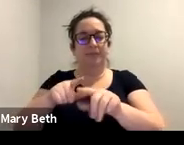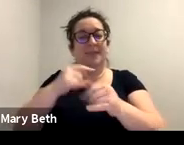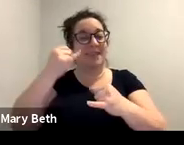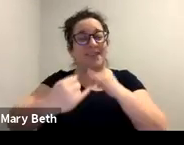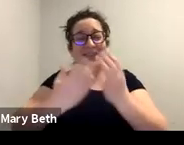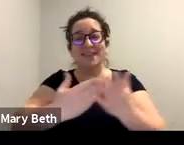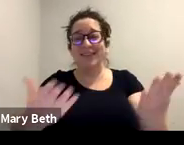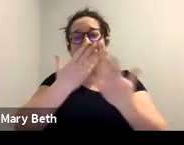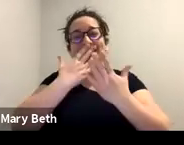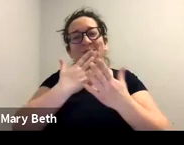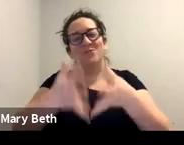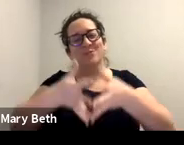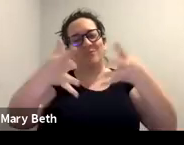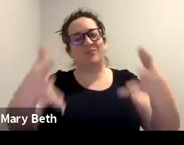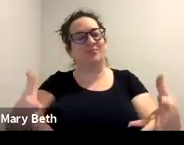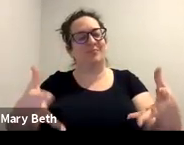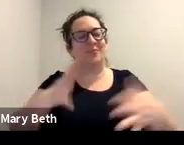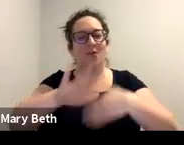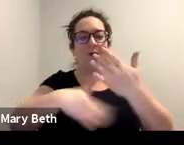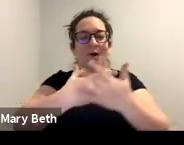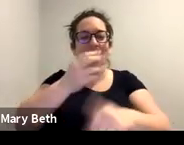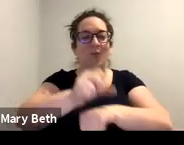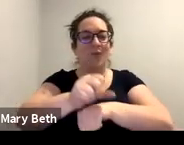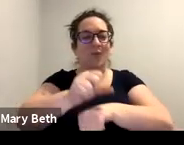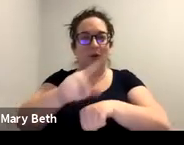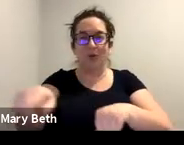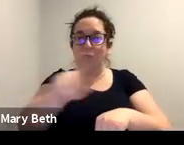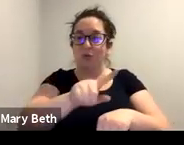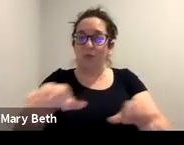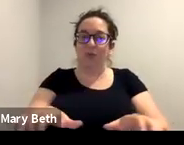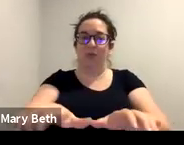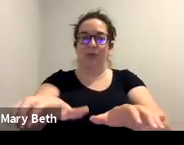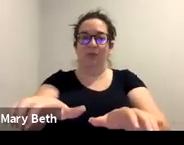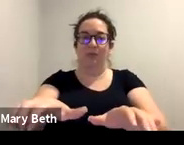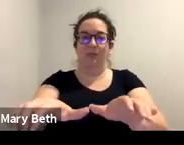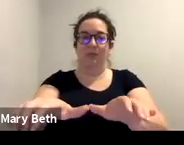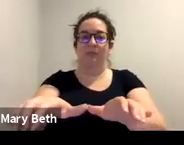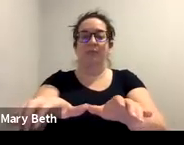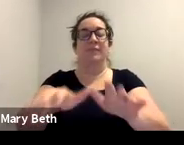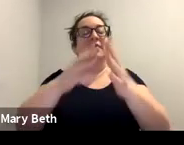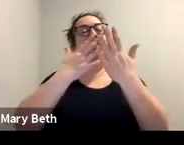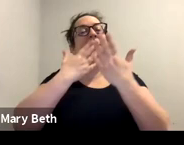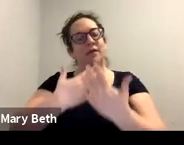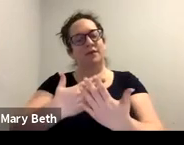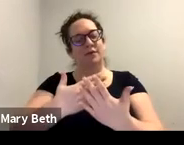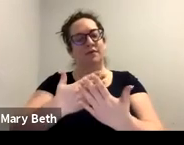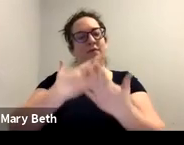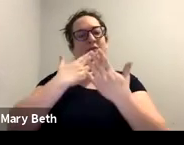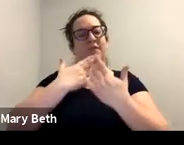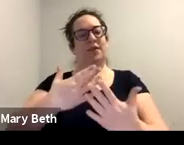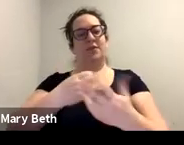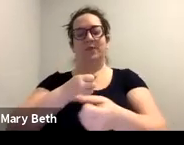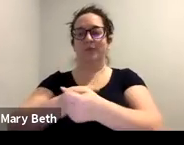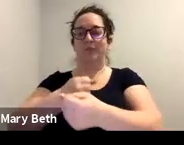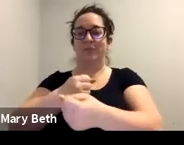thank you so much for all the work you do. Um, thank you for, um, being there for survivors.